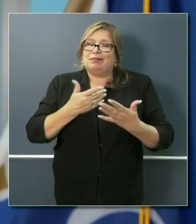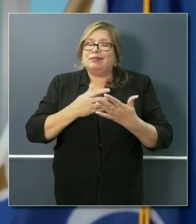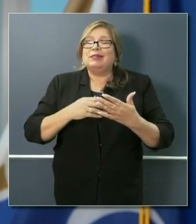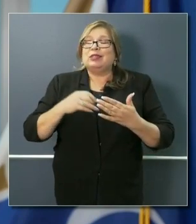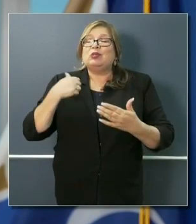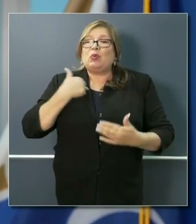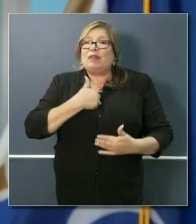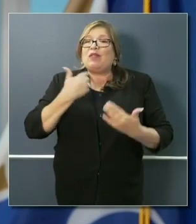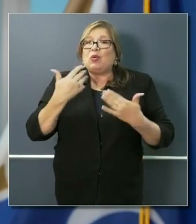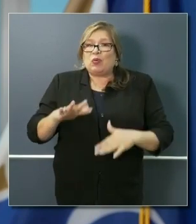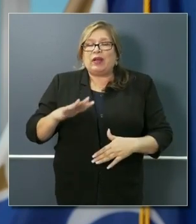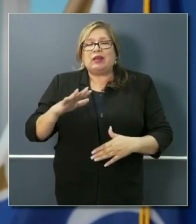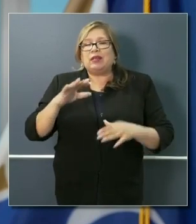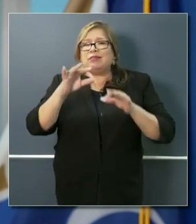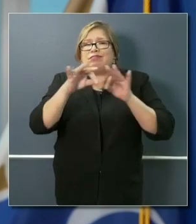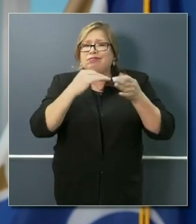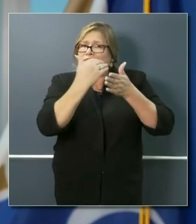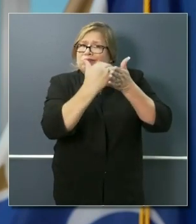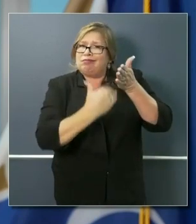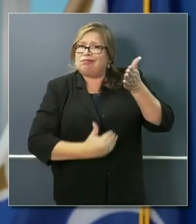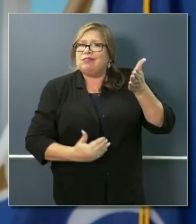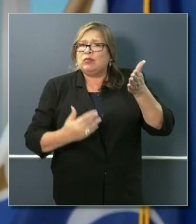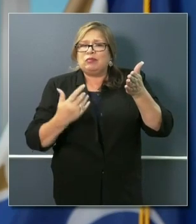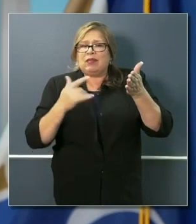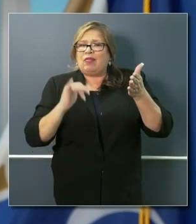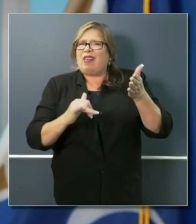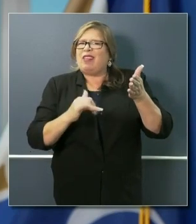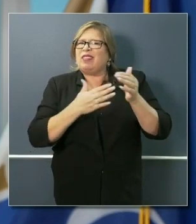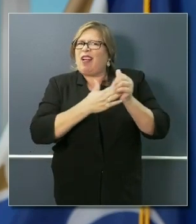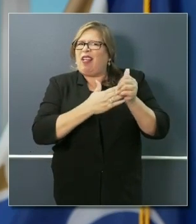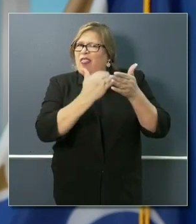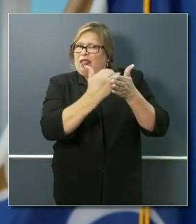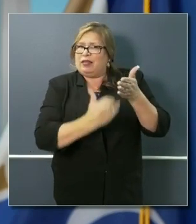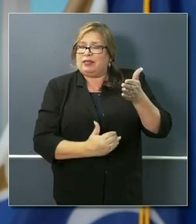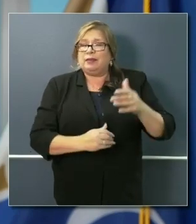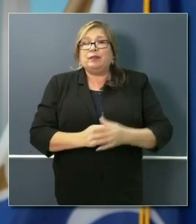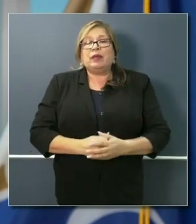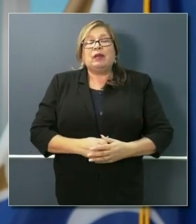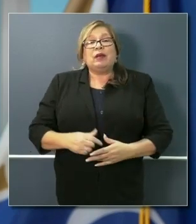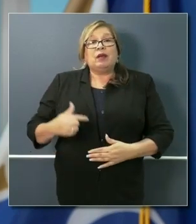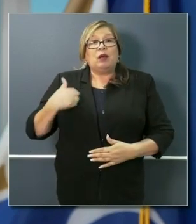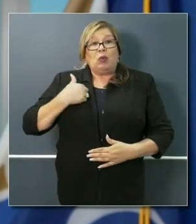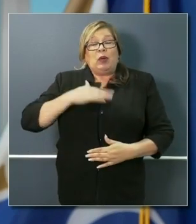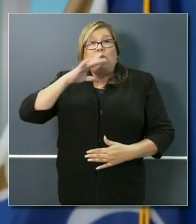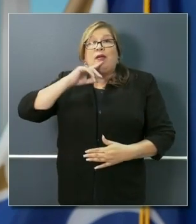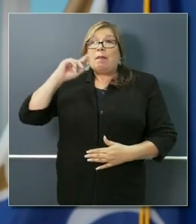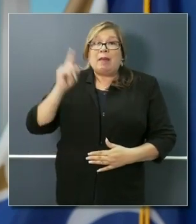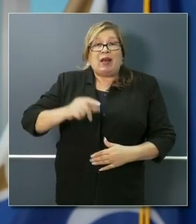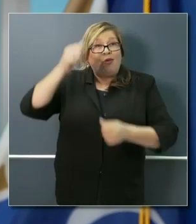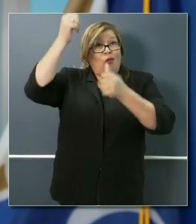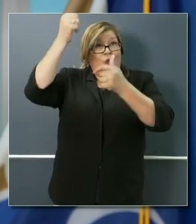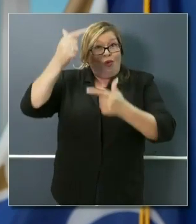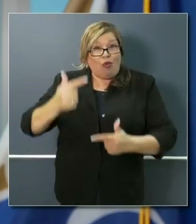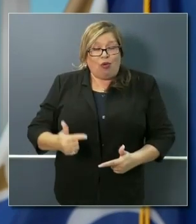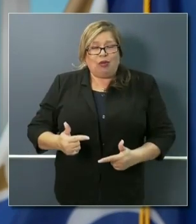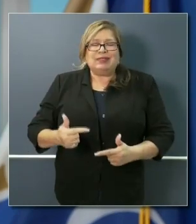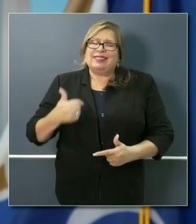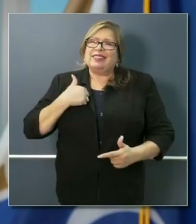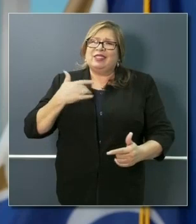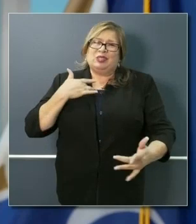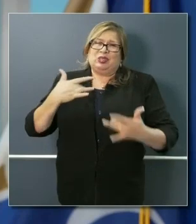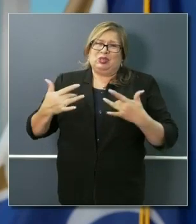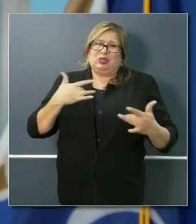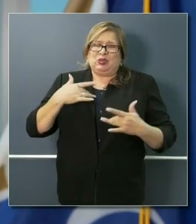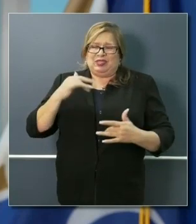out guidelines of what that looks like. The concern that we have about mandating it is referenced in my